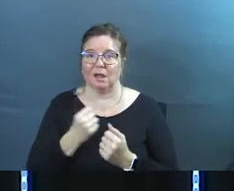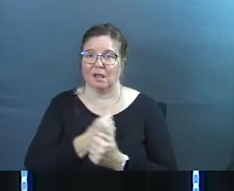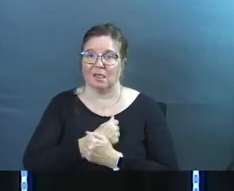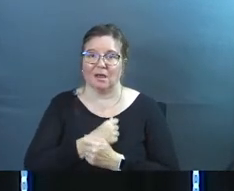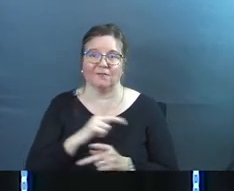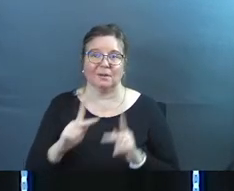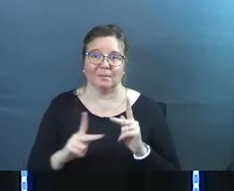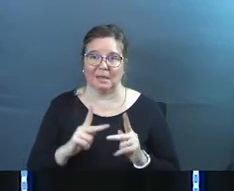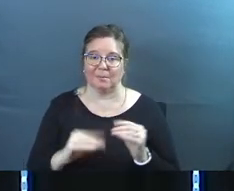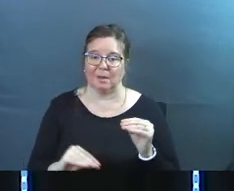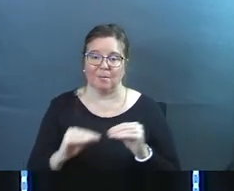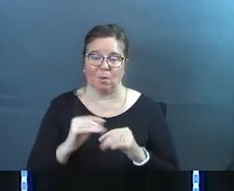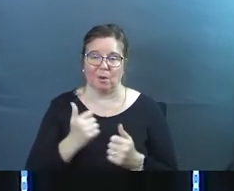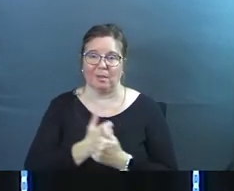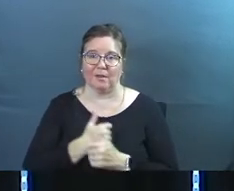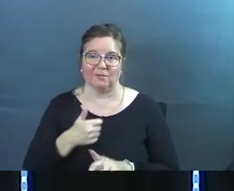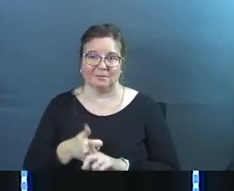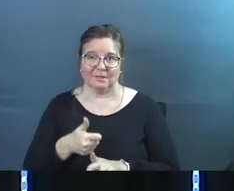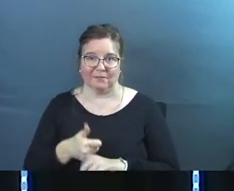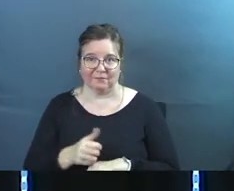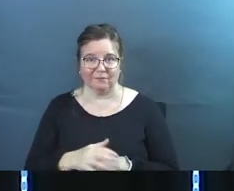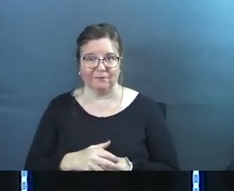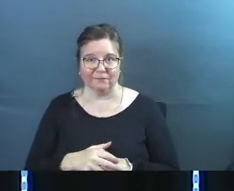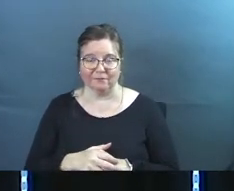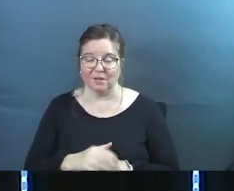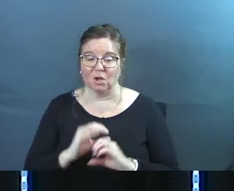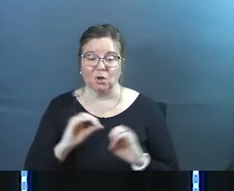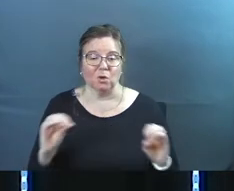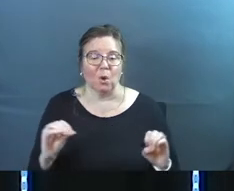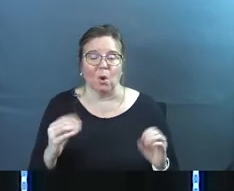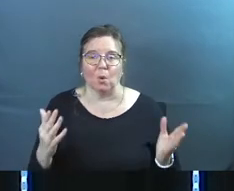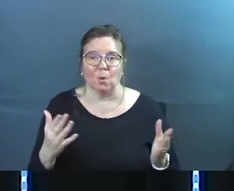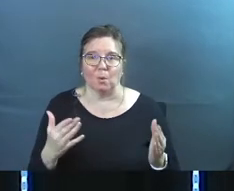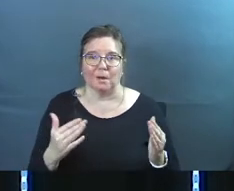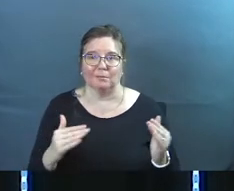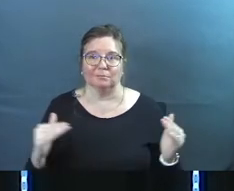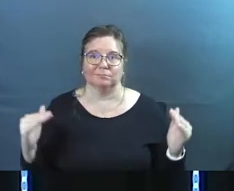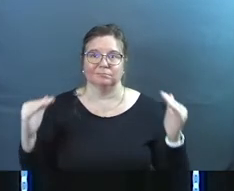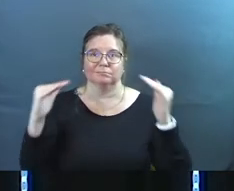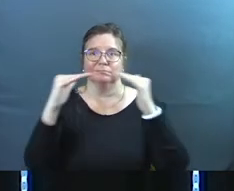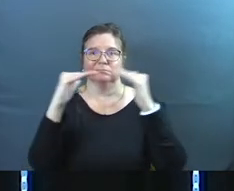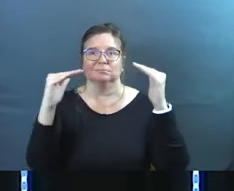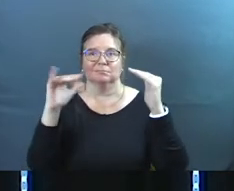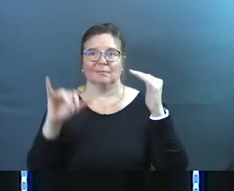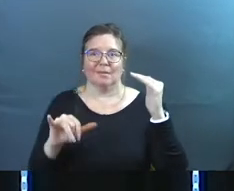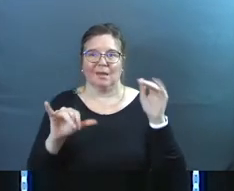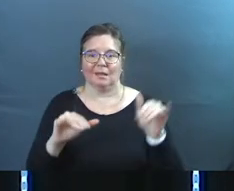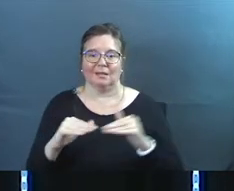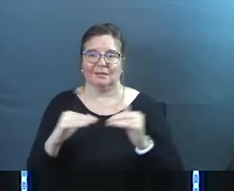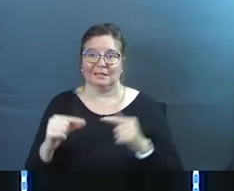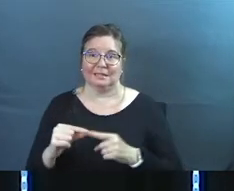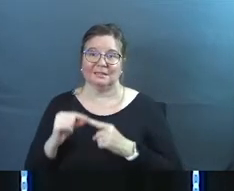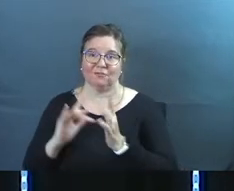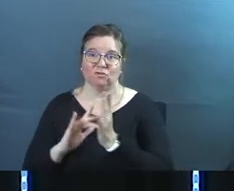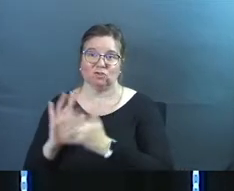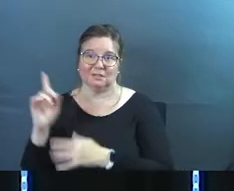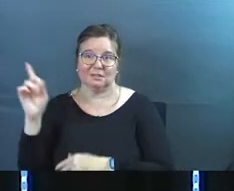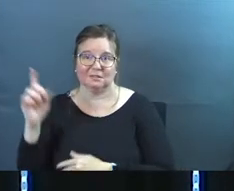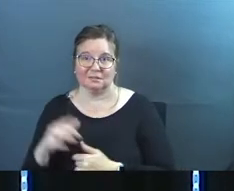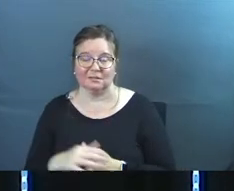loved people more than he loved himself nobody rises to that standard outside of Jesus